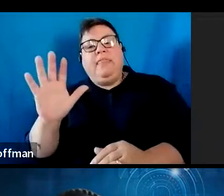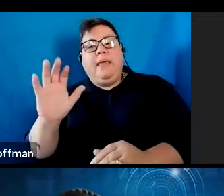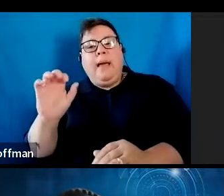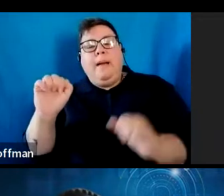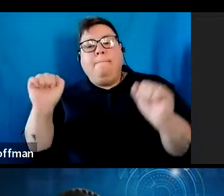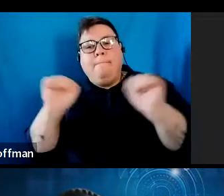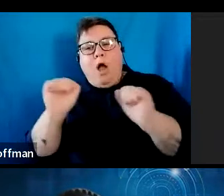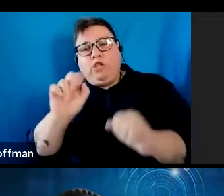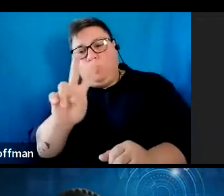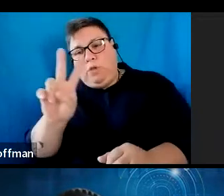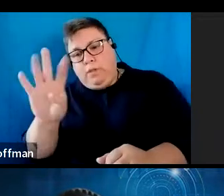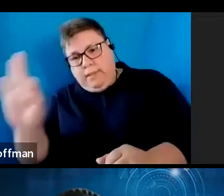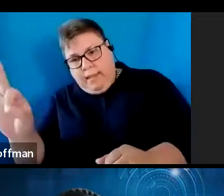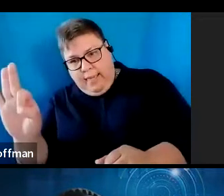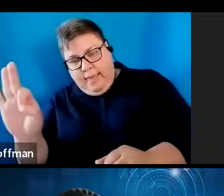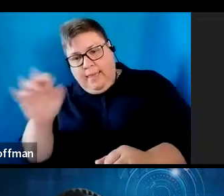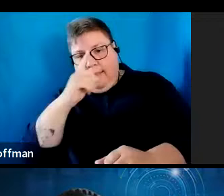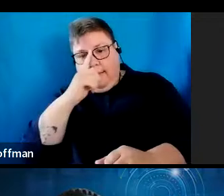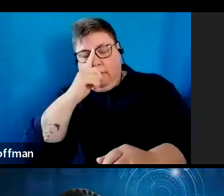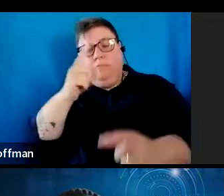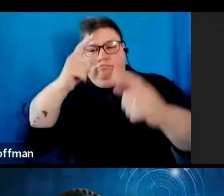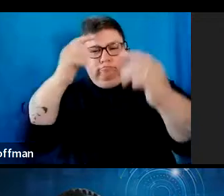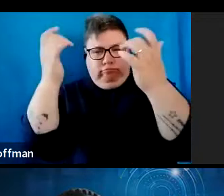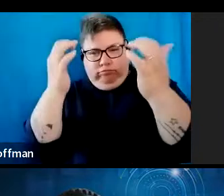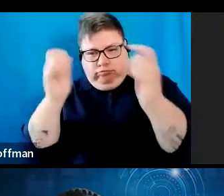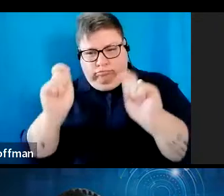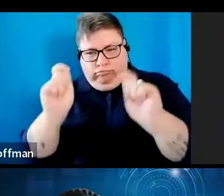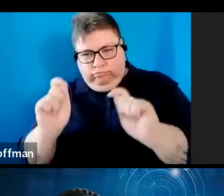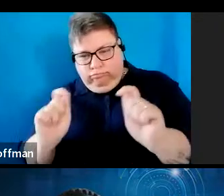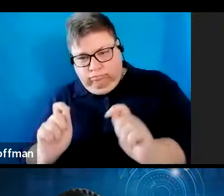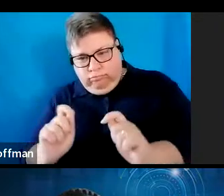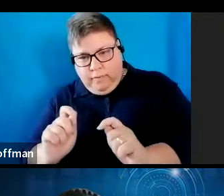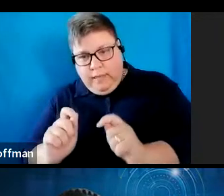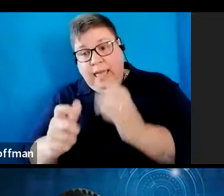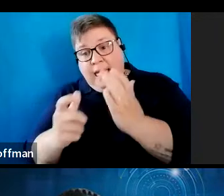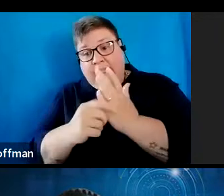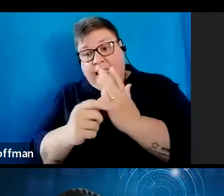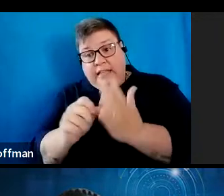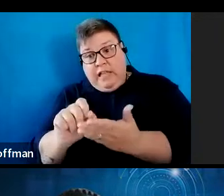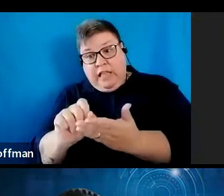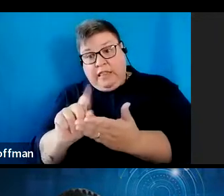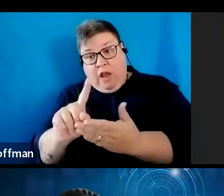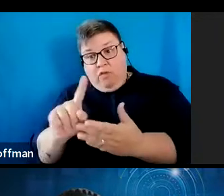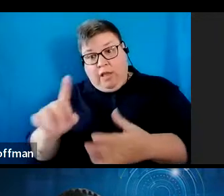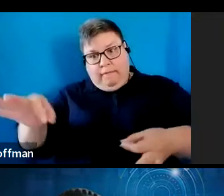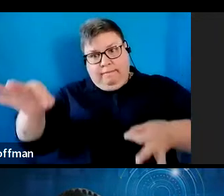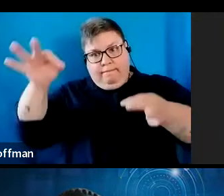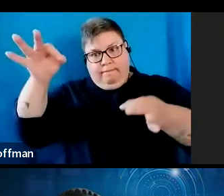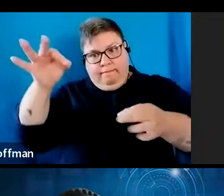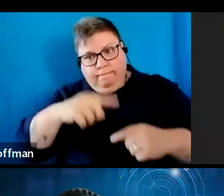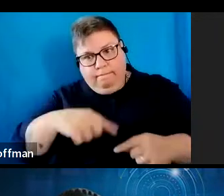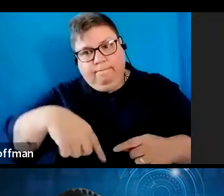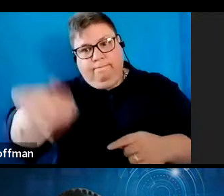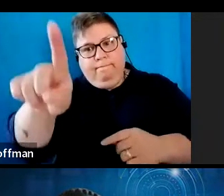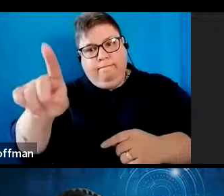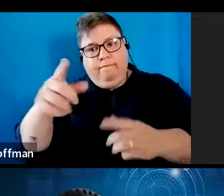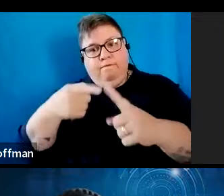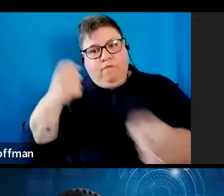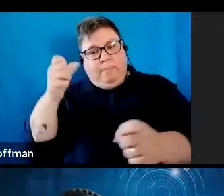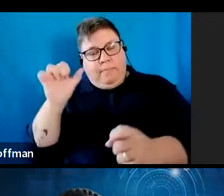The application is then processed. A tax directive is issued by SAS on the 26th of March 2023.